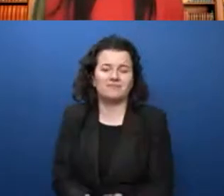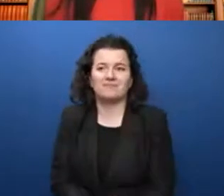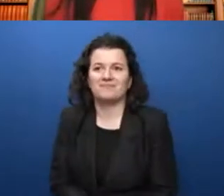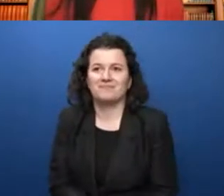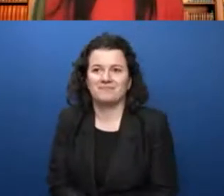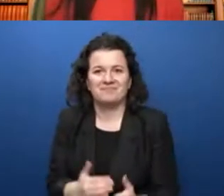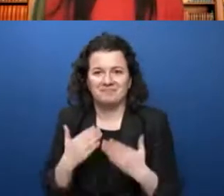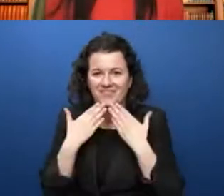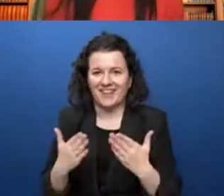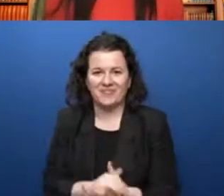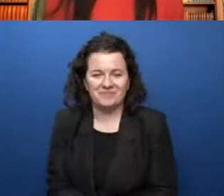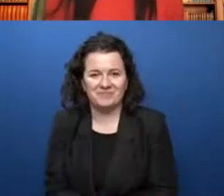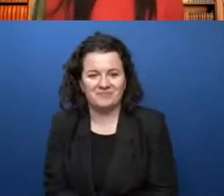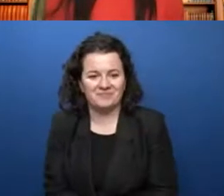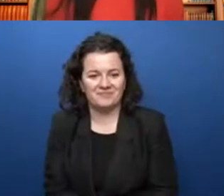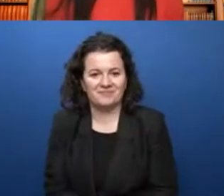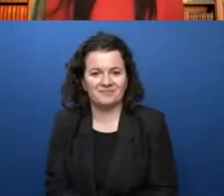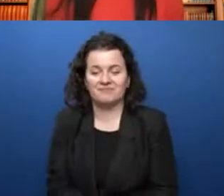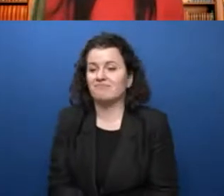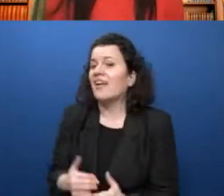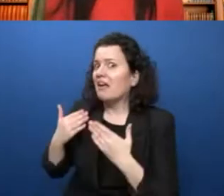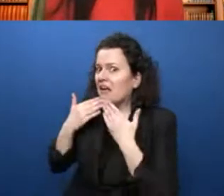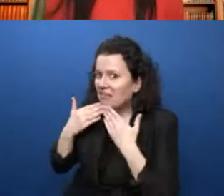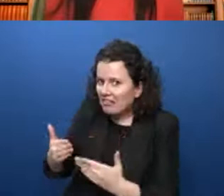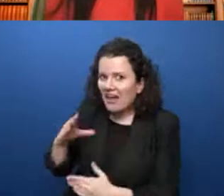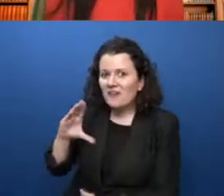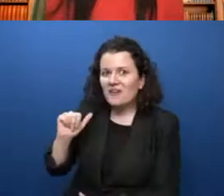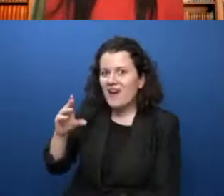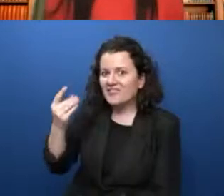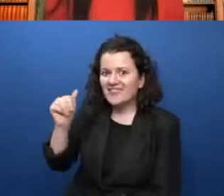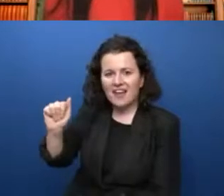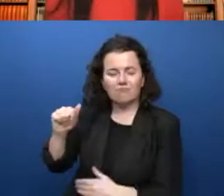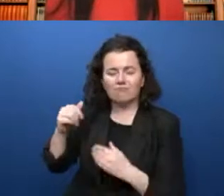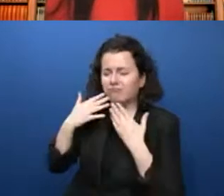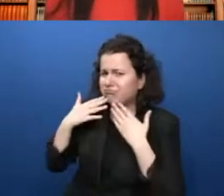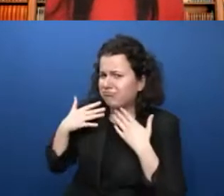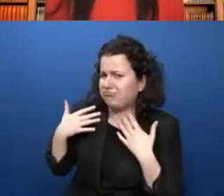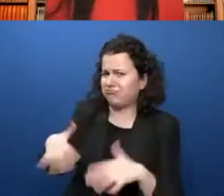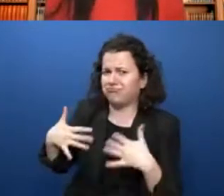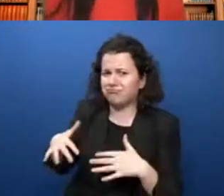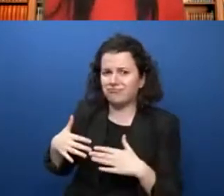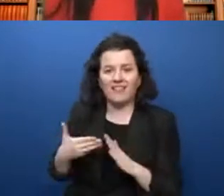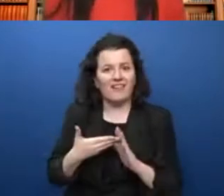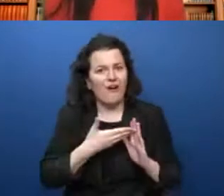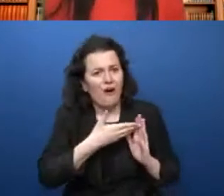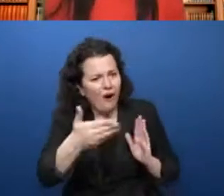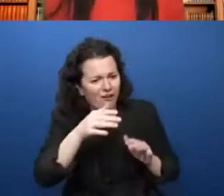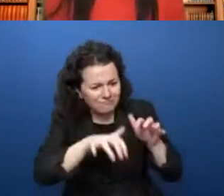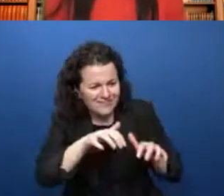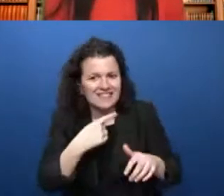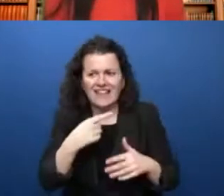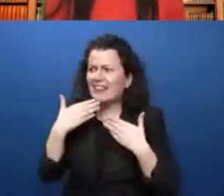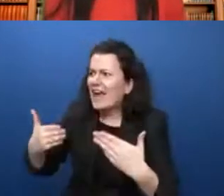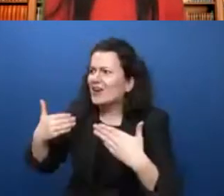Thank you. Wonderful. Thank you, Claudia. What an incredible segment. Every one of you said fantastic things. Thank you,